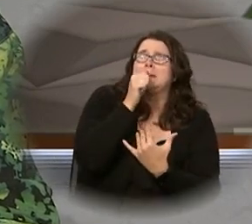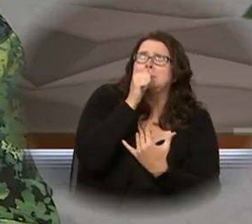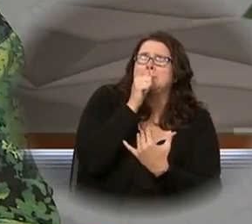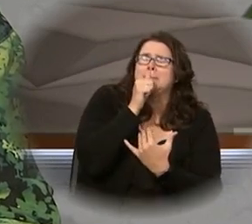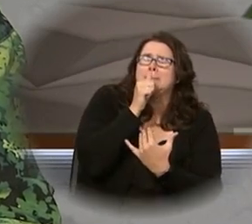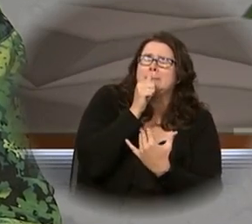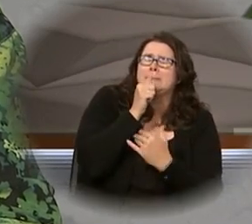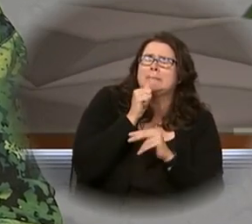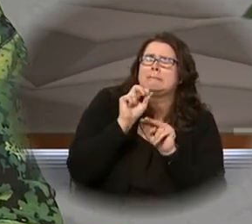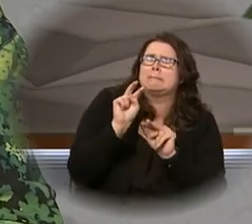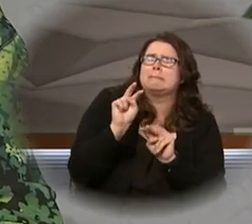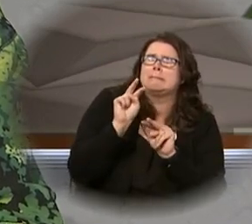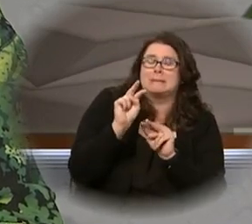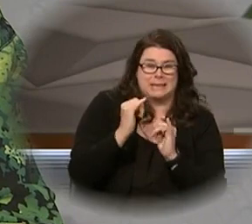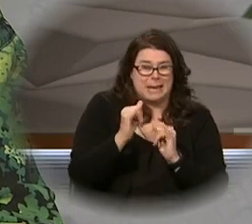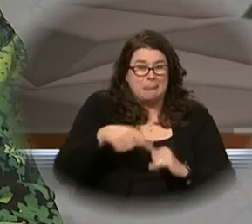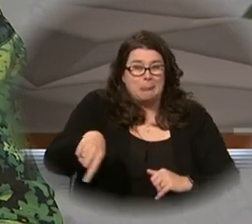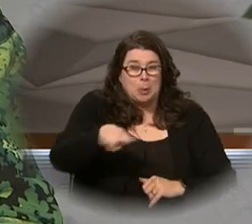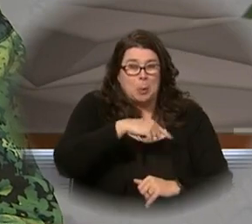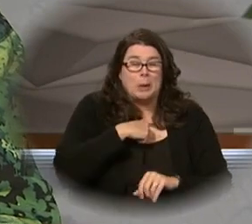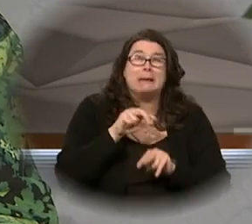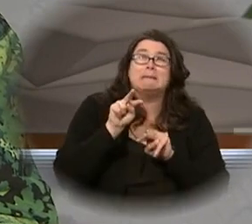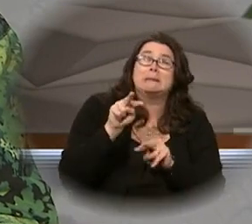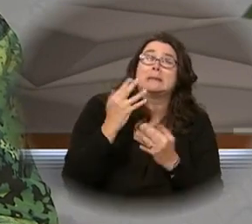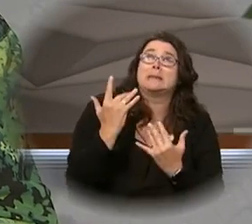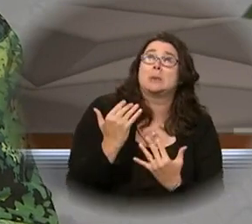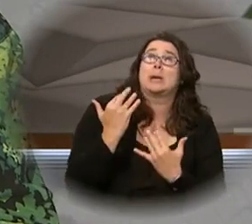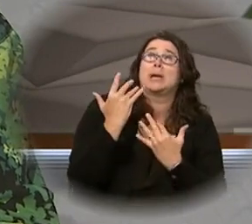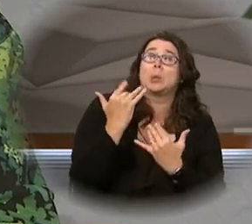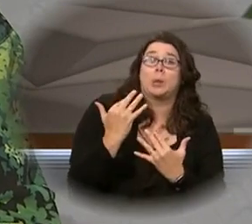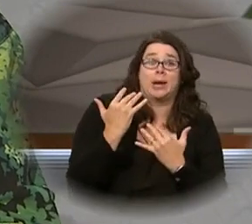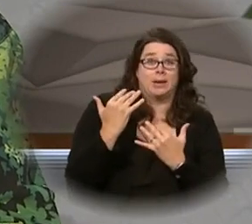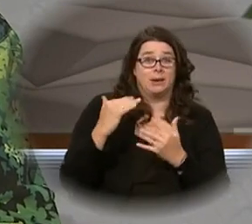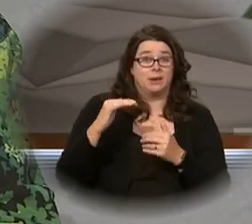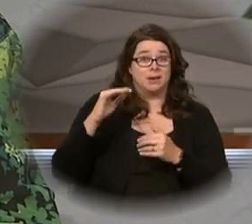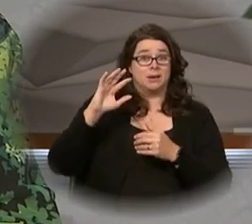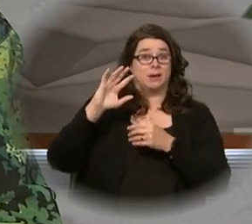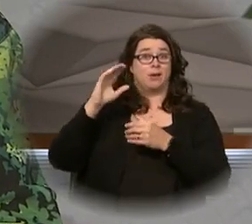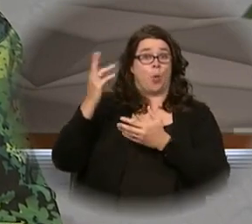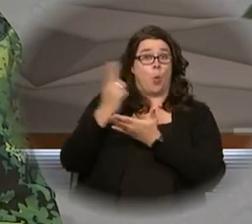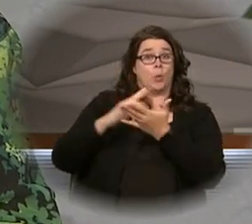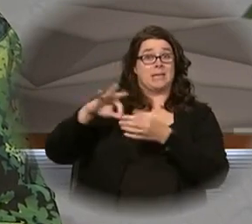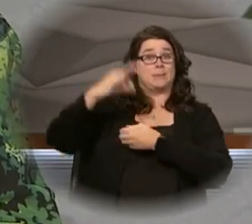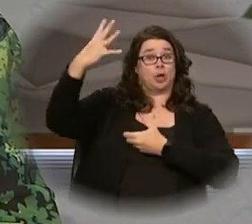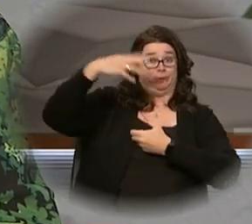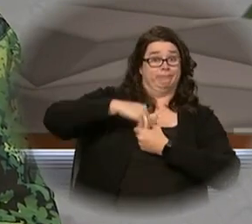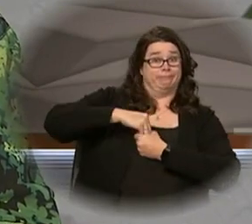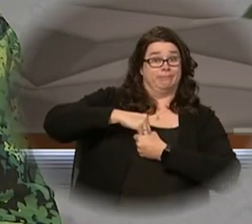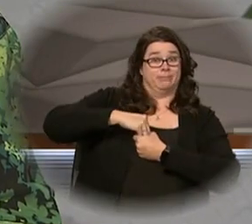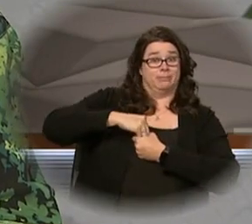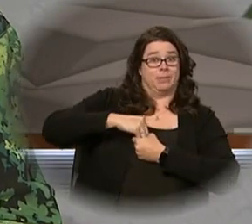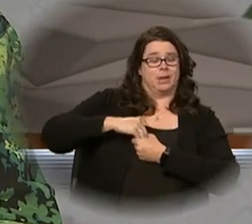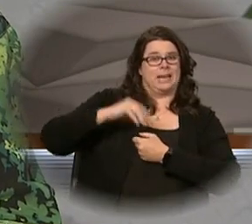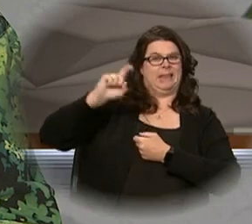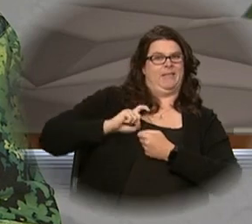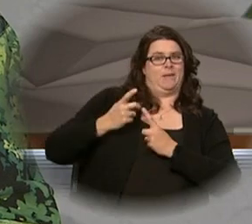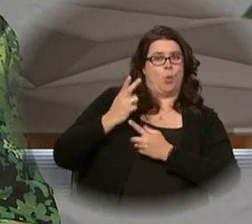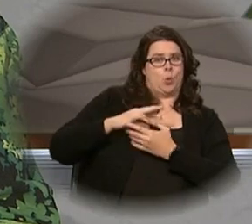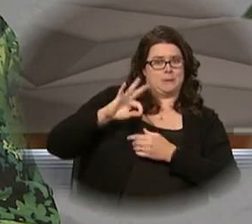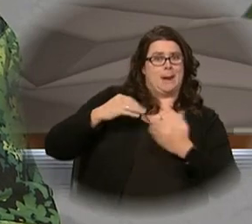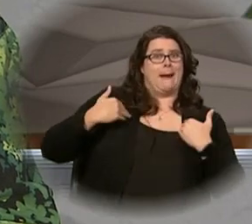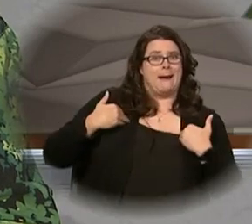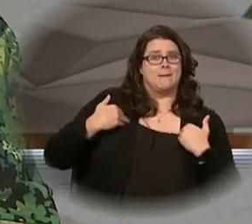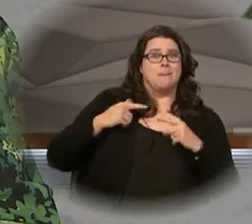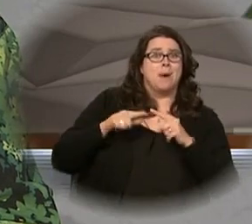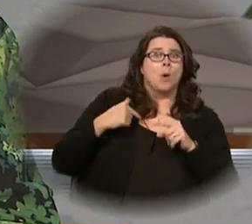ourselves, who have the first fruits of the Spirit, we also groan within ourselves as we